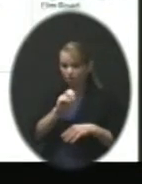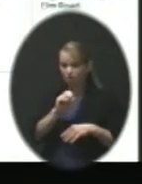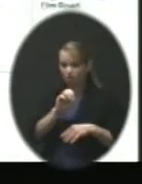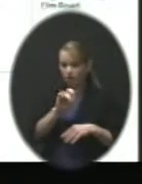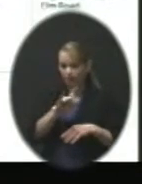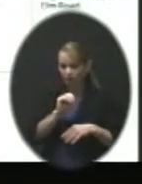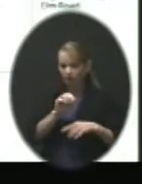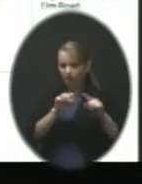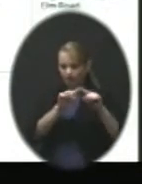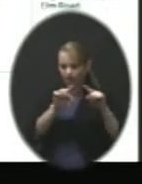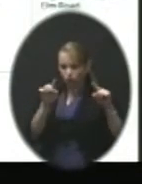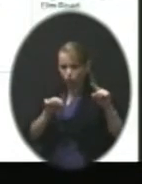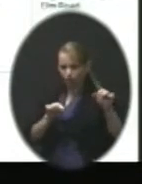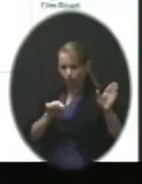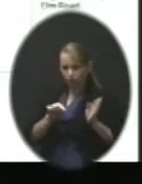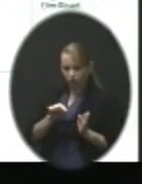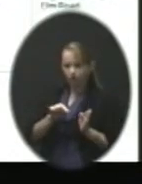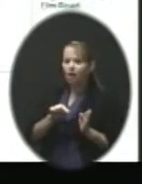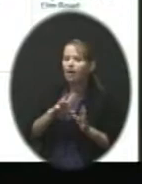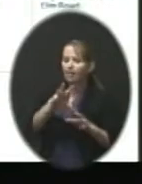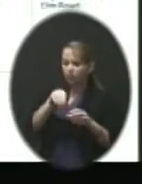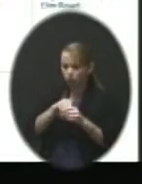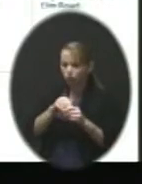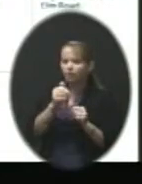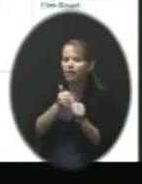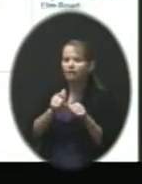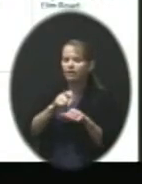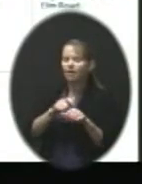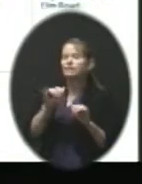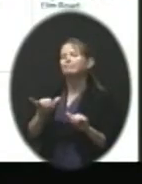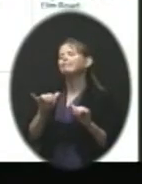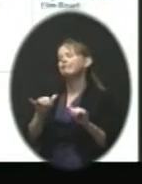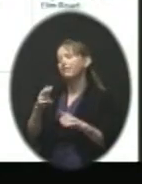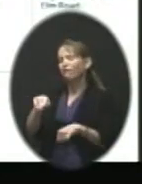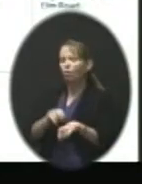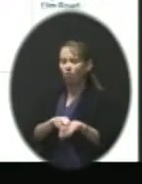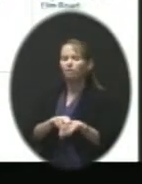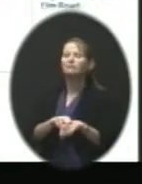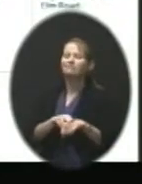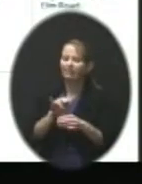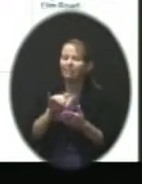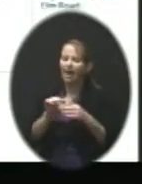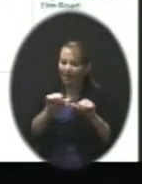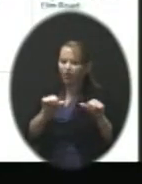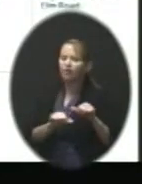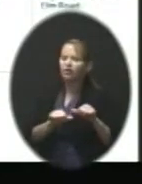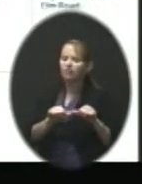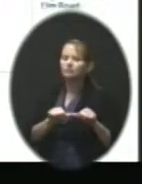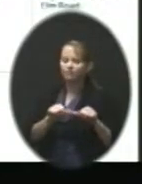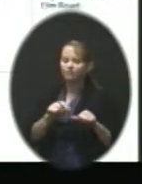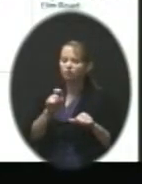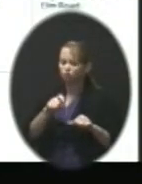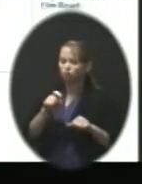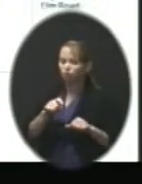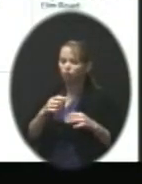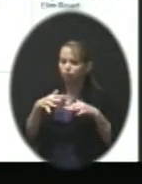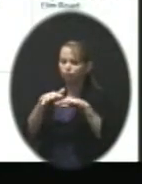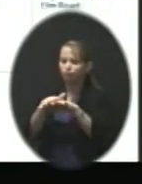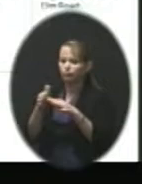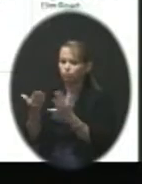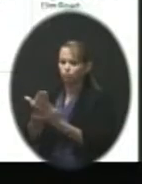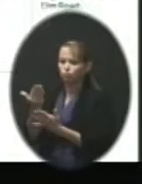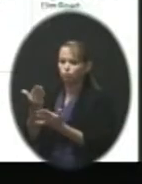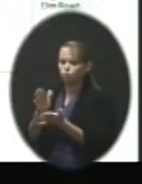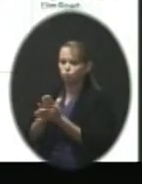is included every time as like a AHA. Of course, that is an area that would go to the new school. So it is the